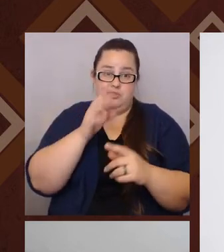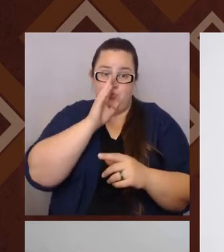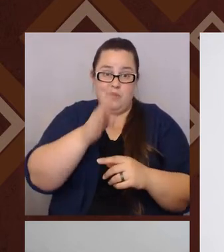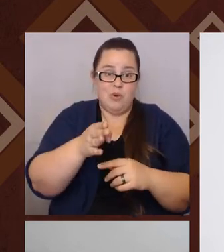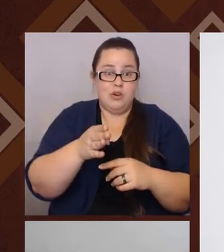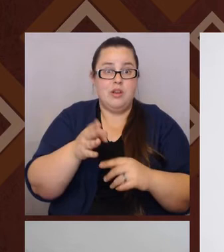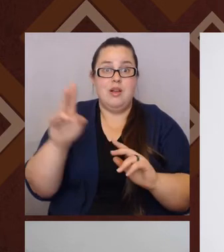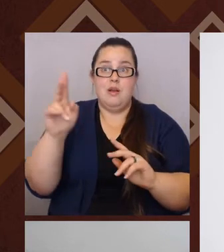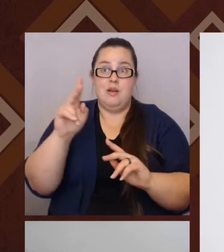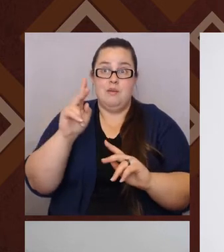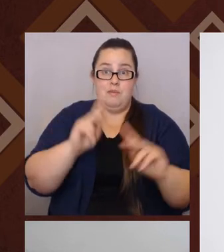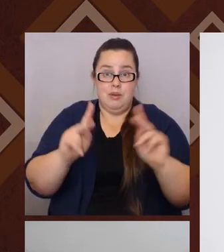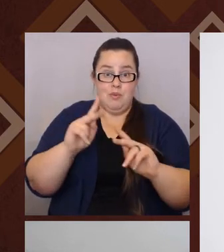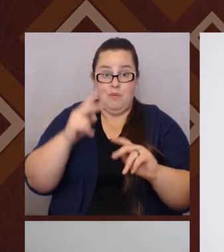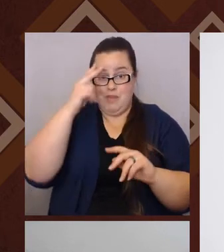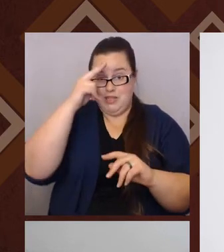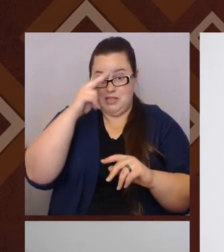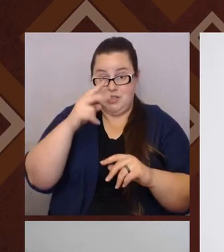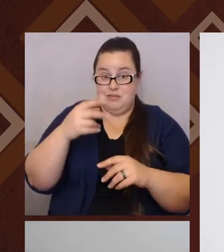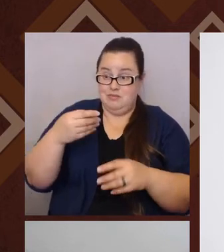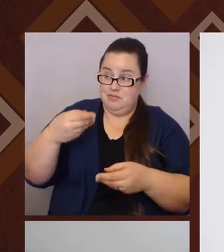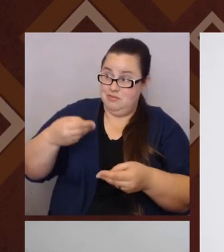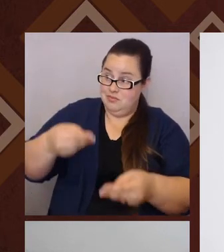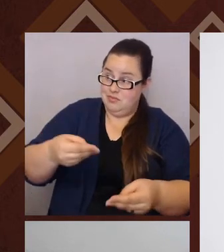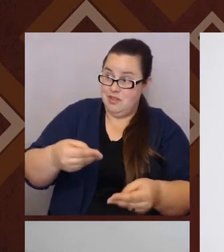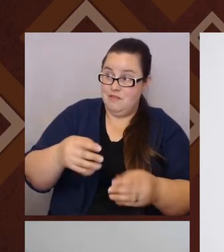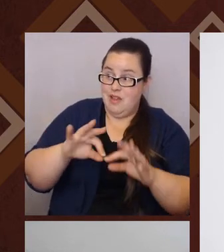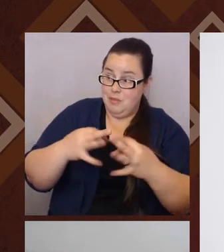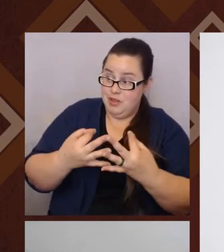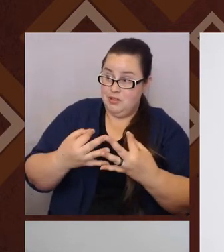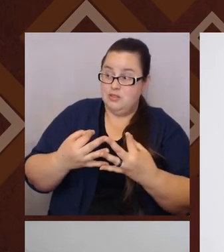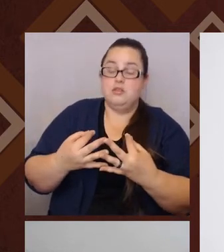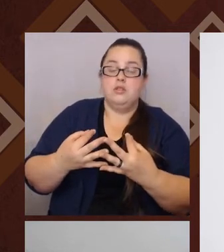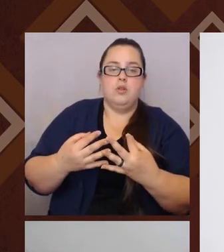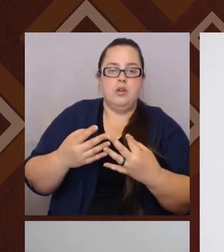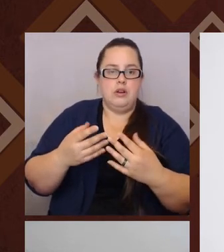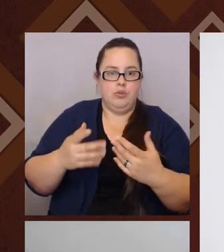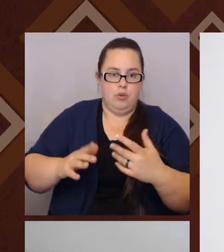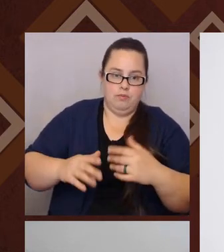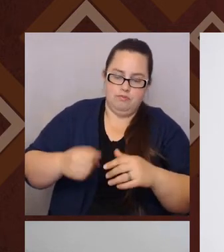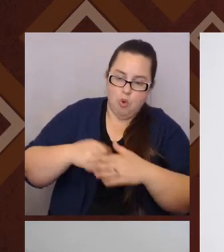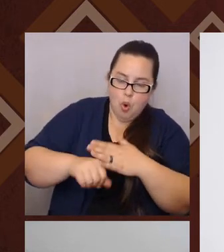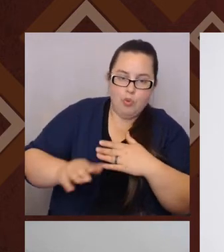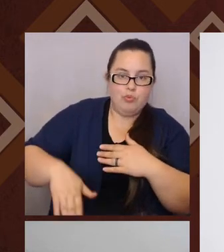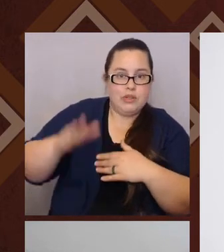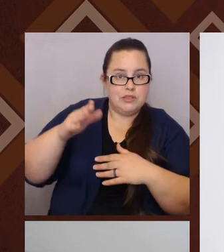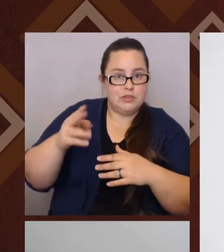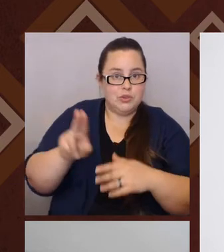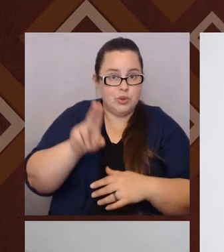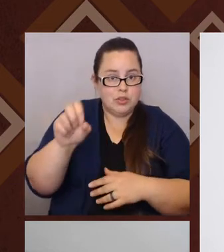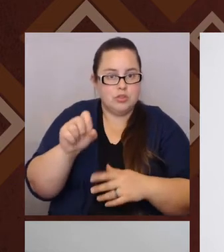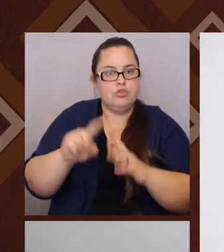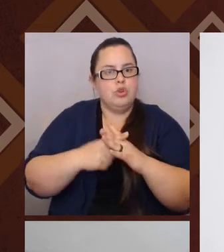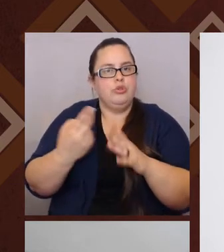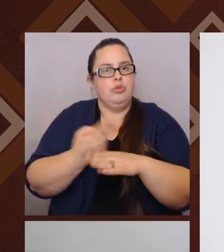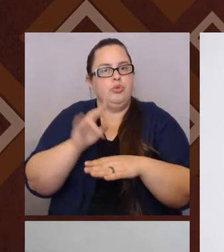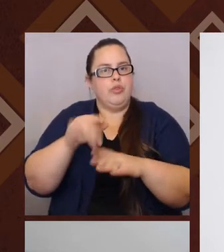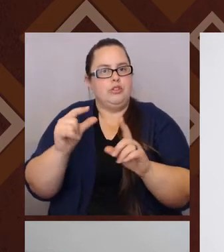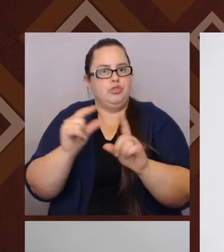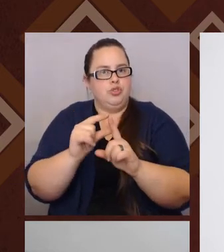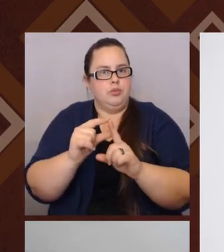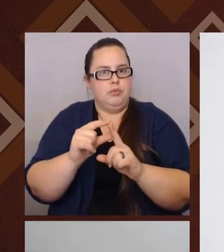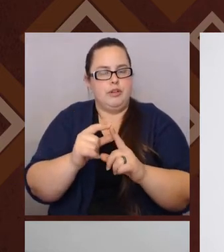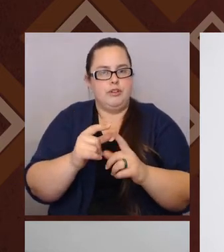Mexican descent or ancestry generally who were born or raised in the United States started using this term, right? And embracing this